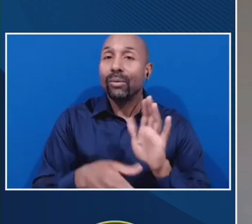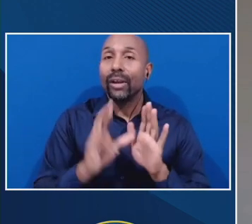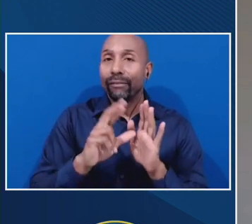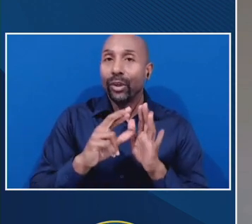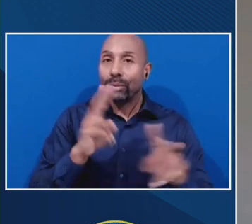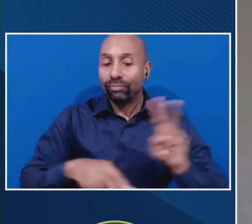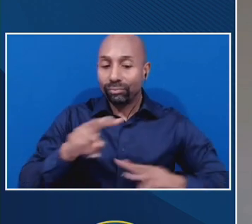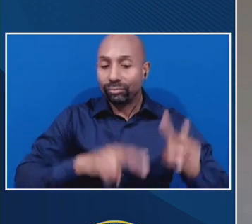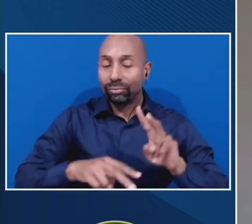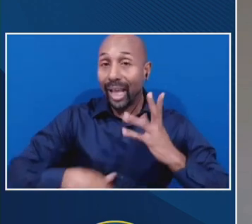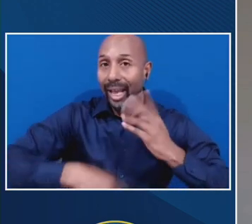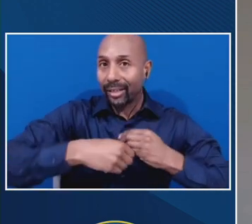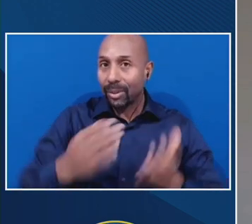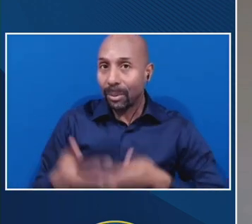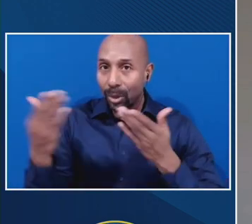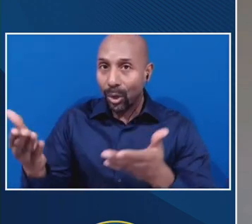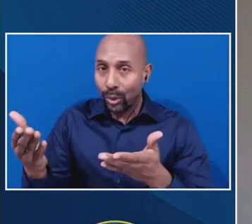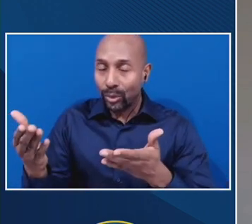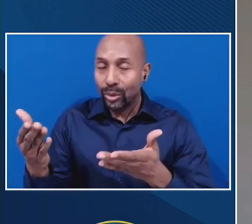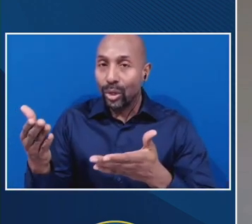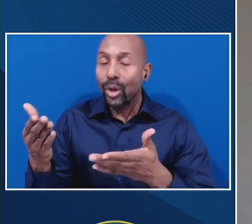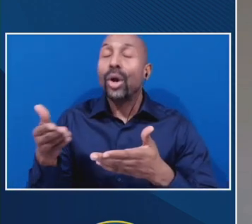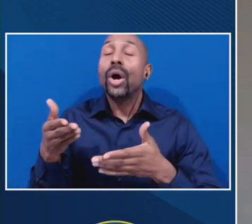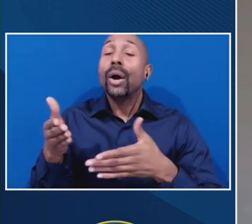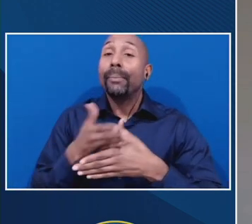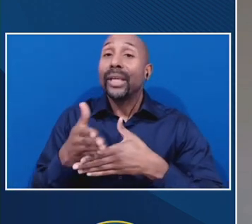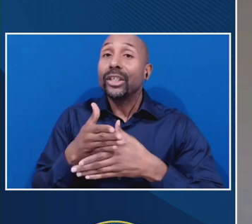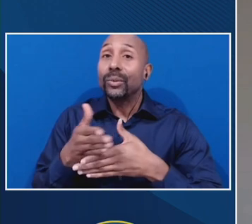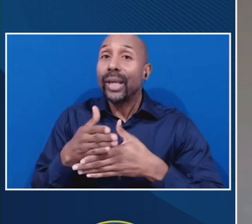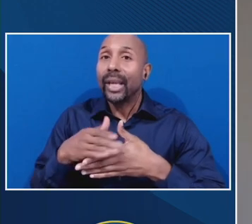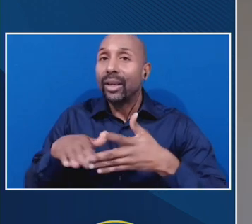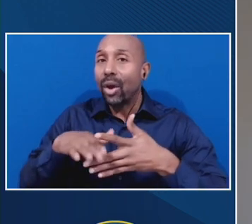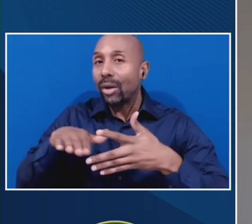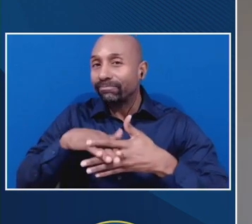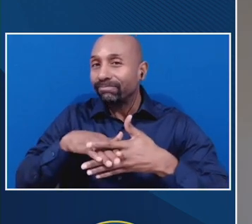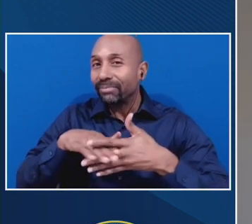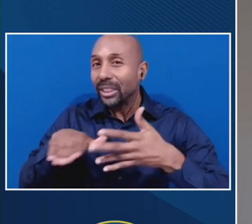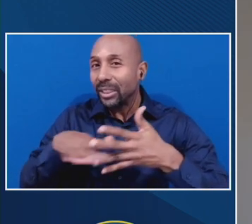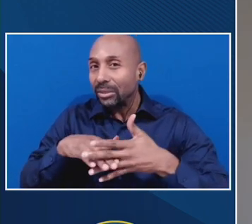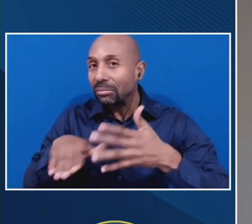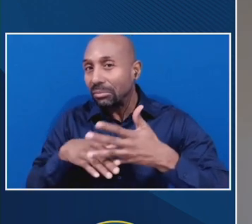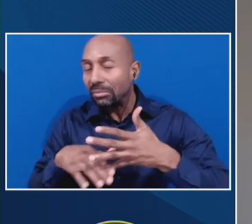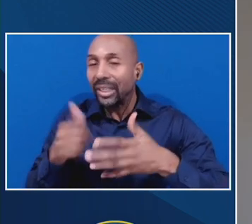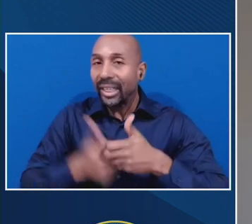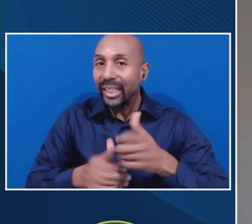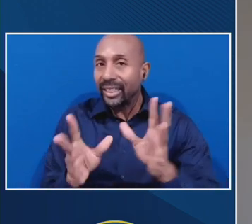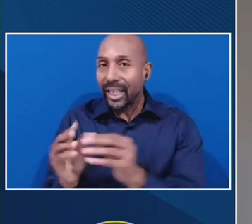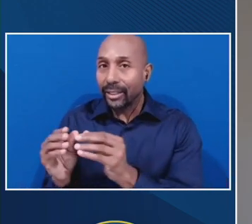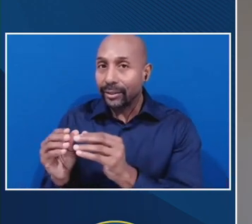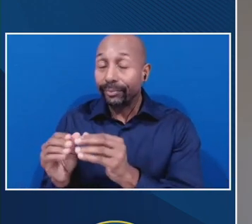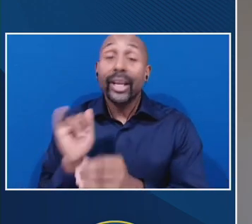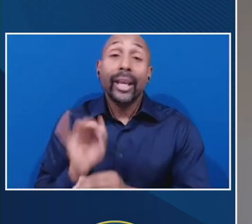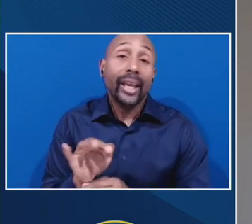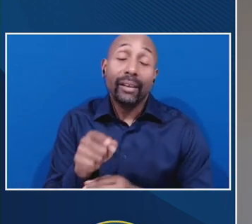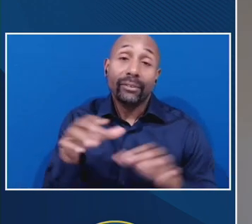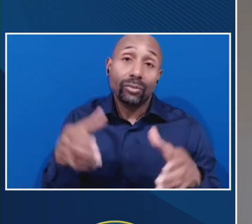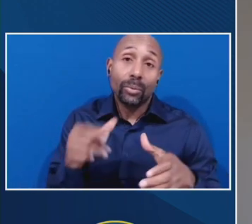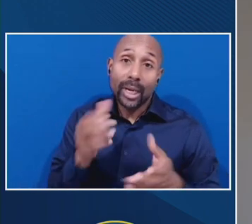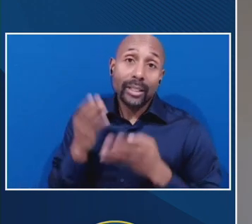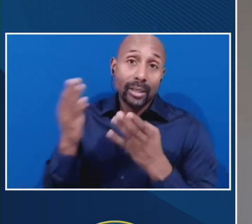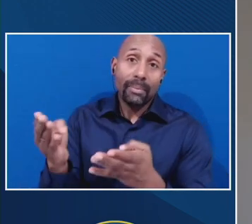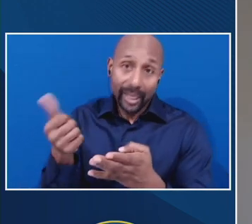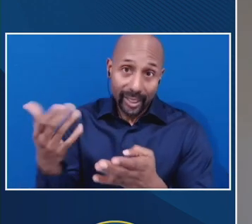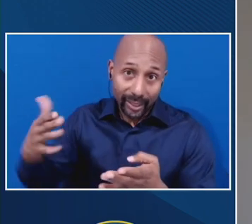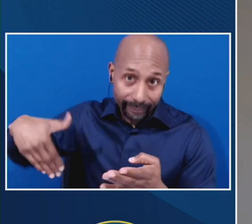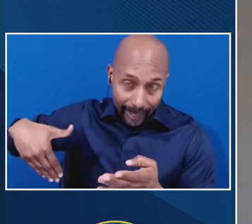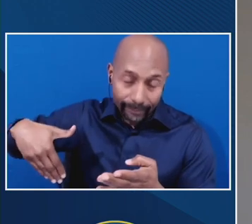um, um, sessions themselves. Um, if you haven't submitted a proposal, please still bring up